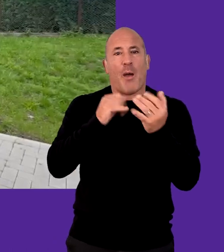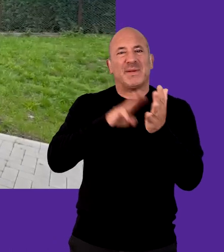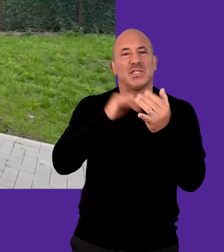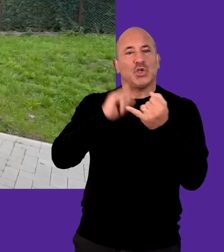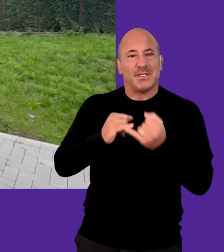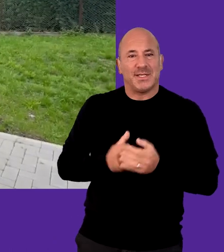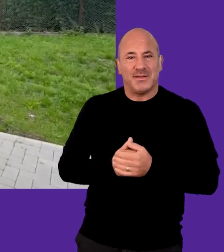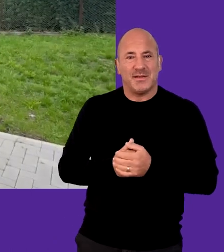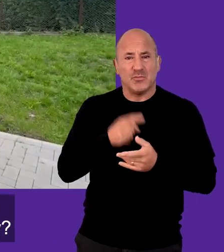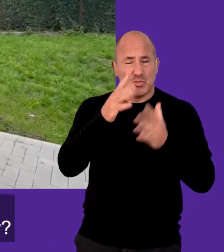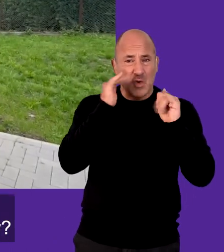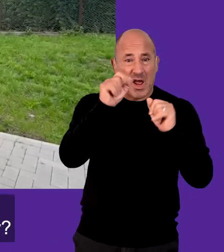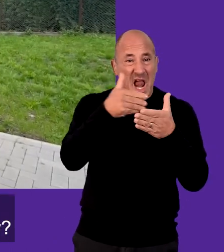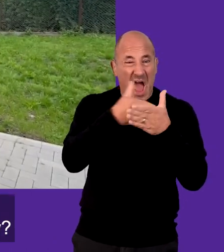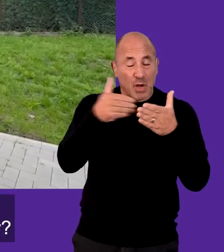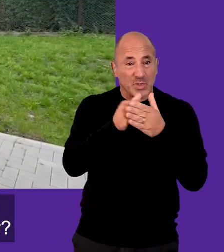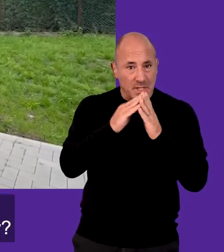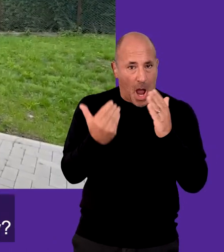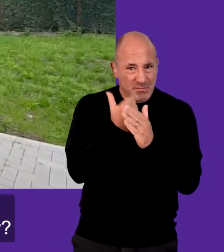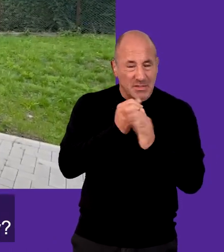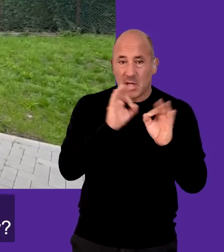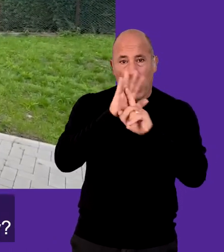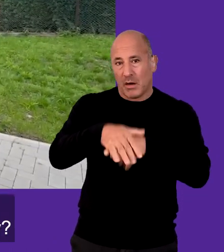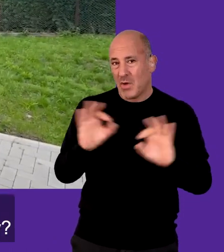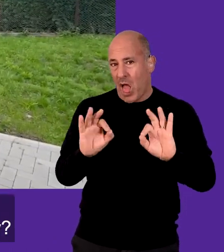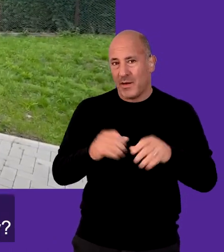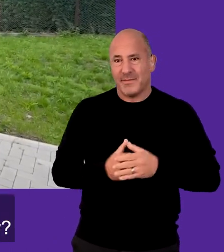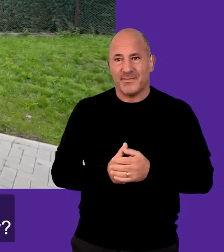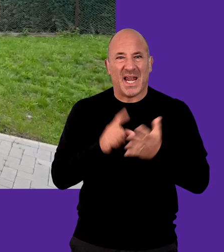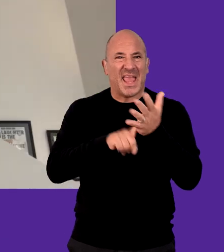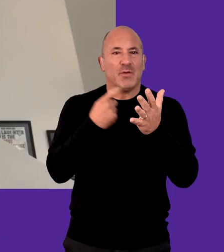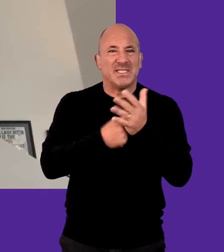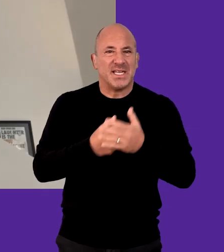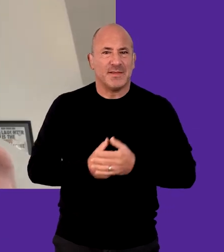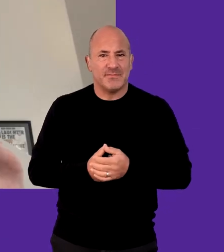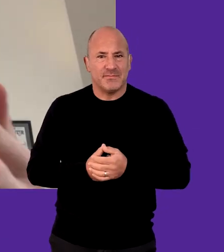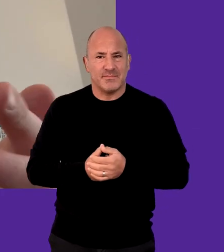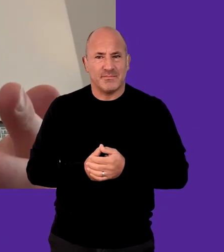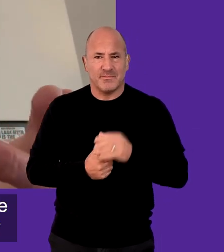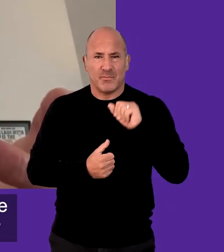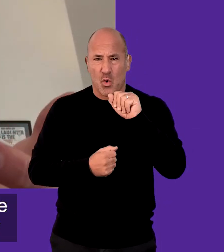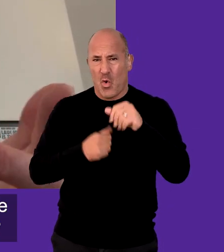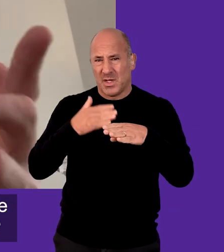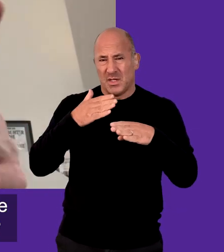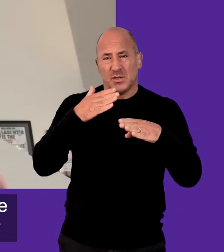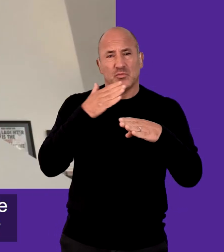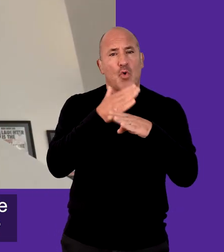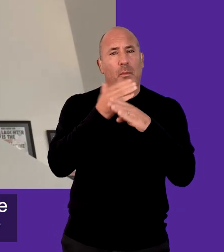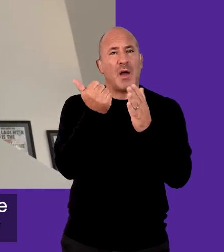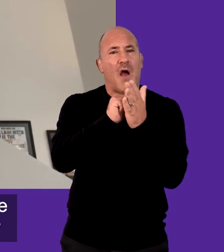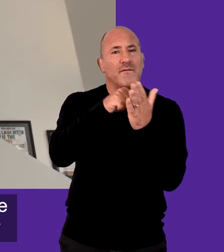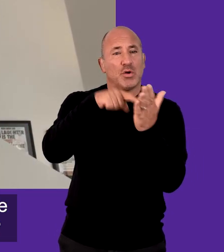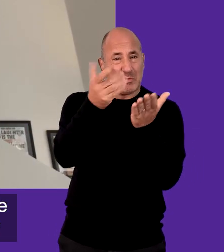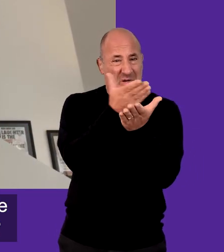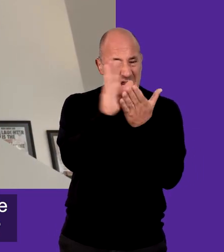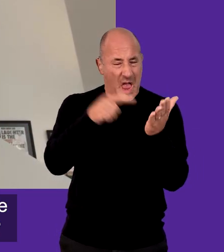Misagian Shirazi Do you check your language is up-to-date and non-discriminatory? Lee Ridley Are you very